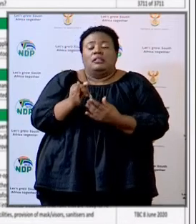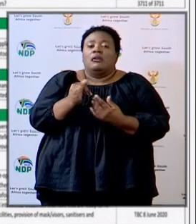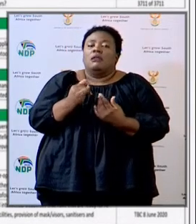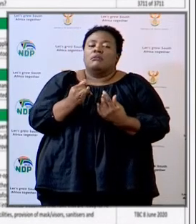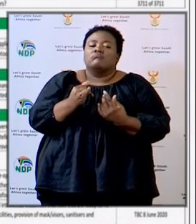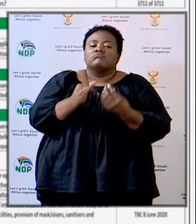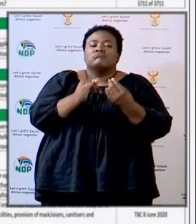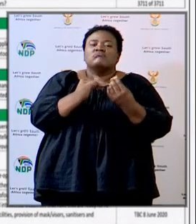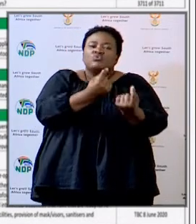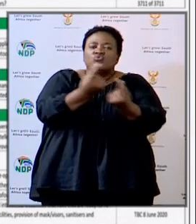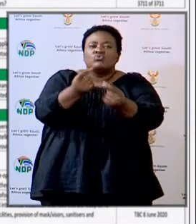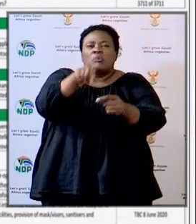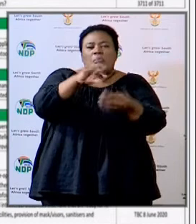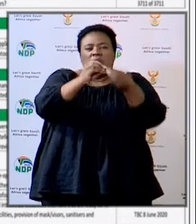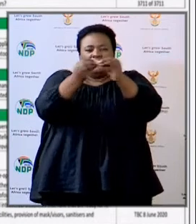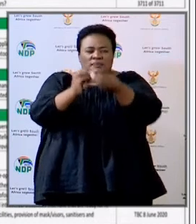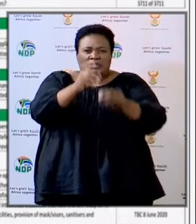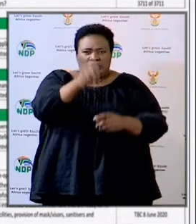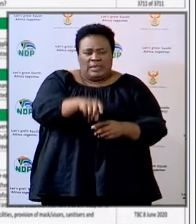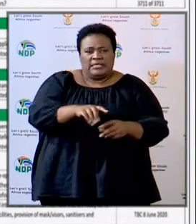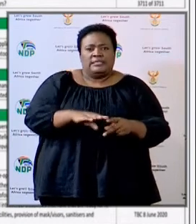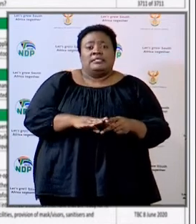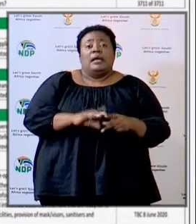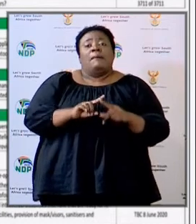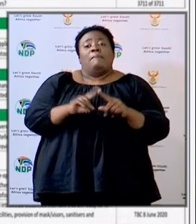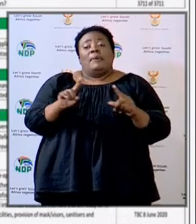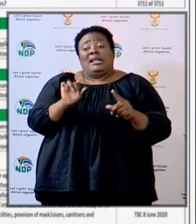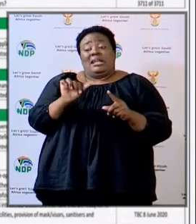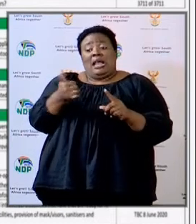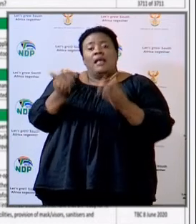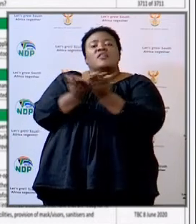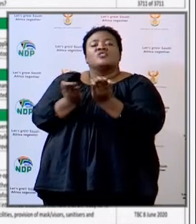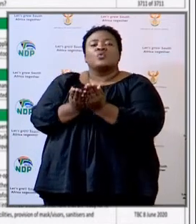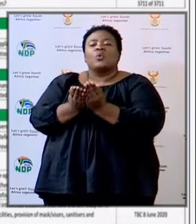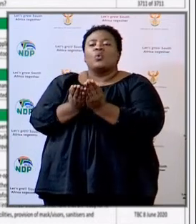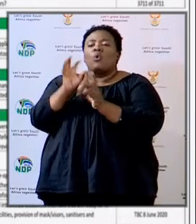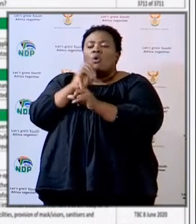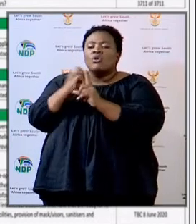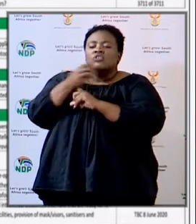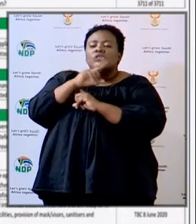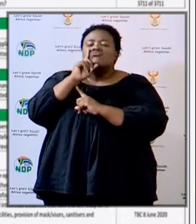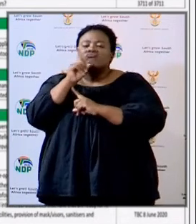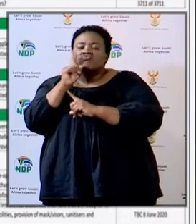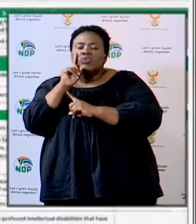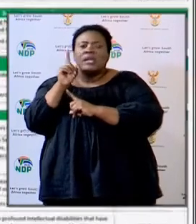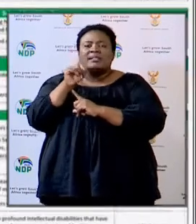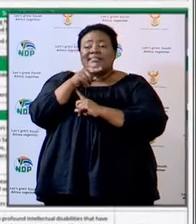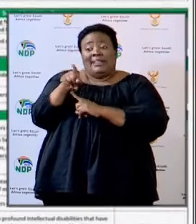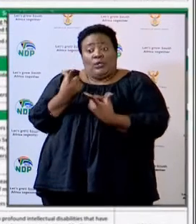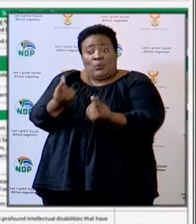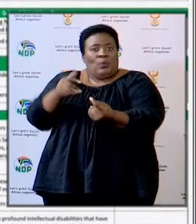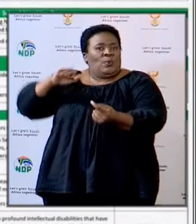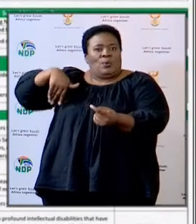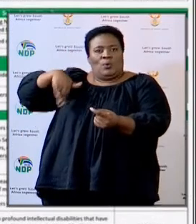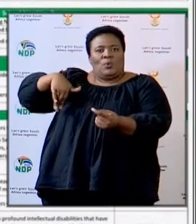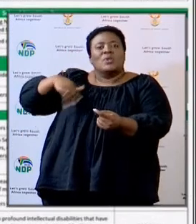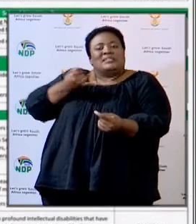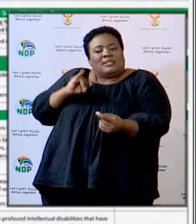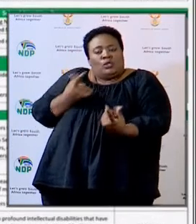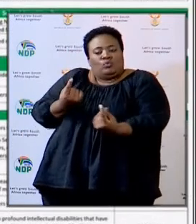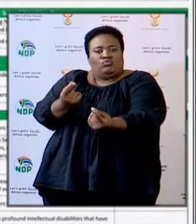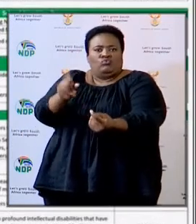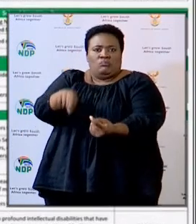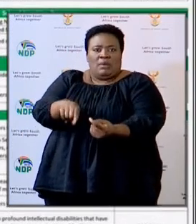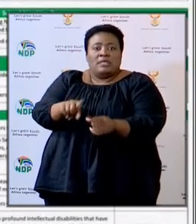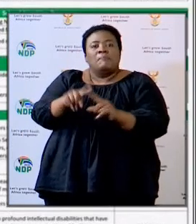covered in Limpopo. Orientation, some schools didn't complete their orientation this past week, so they'll still have to do